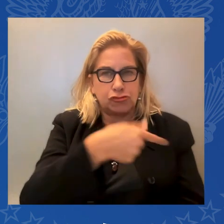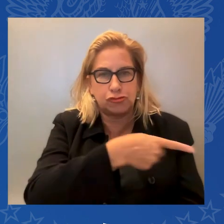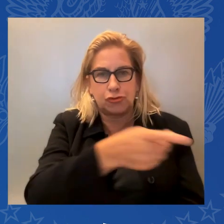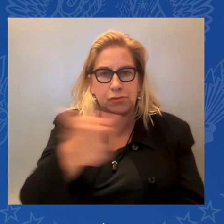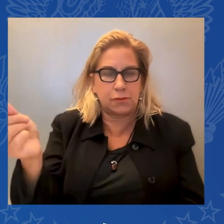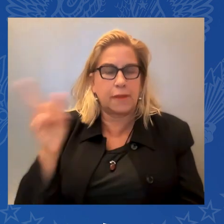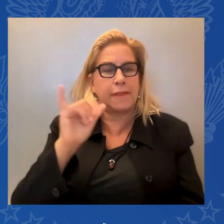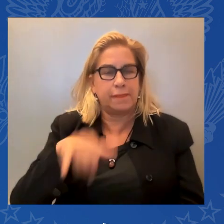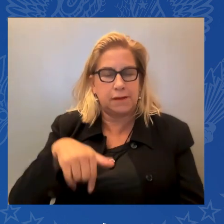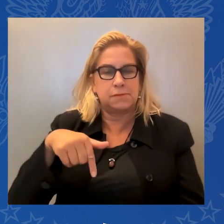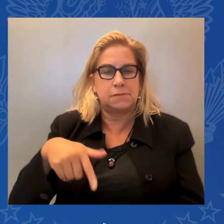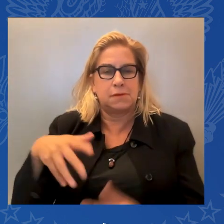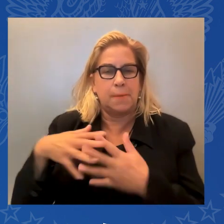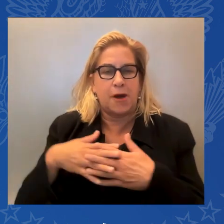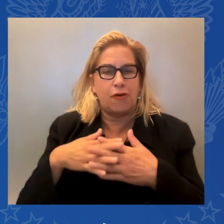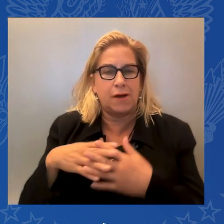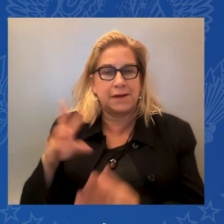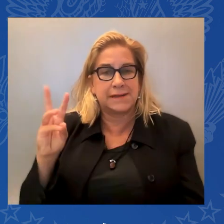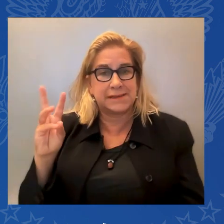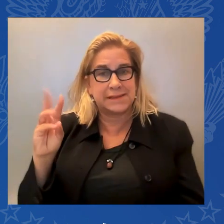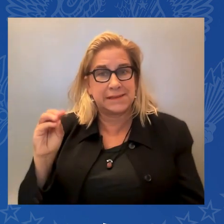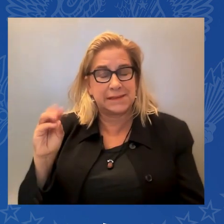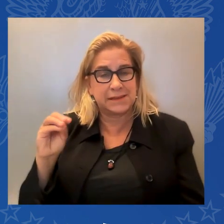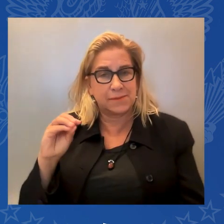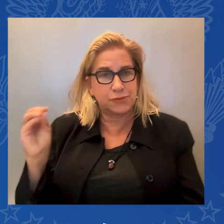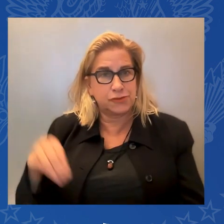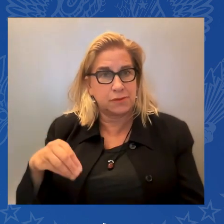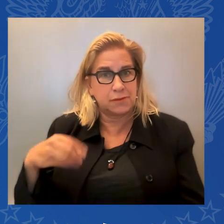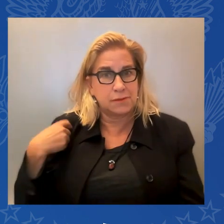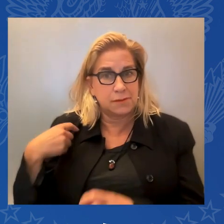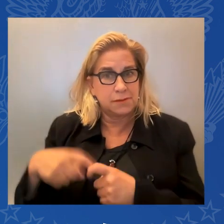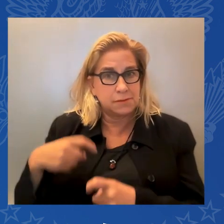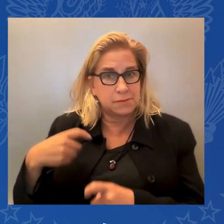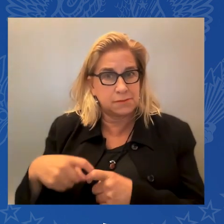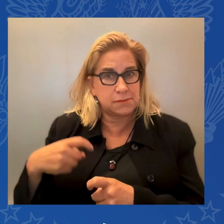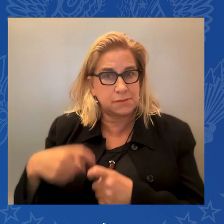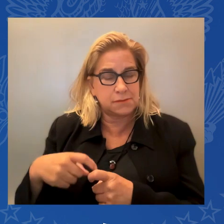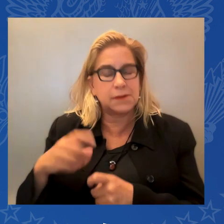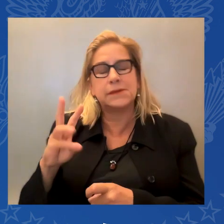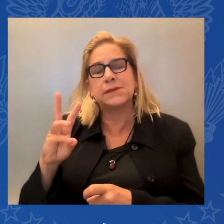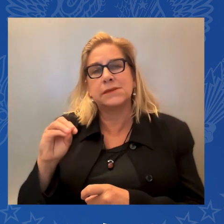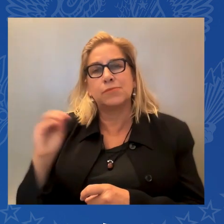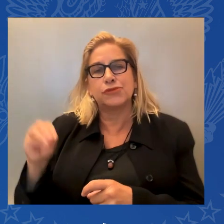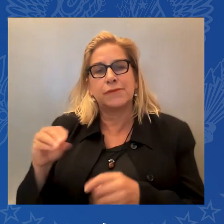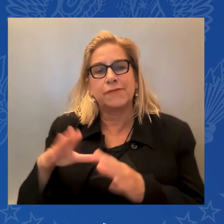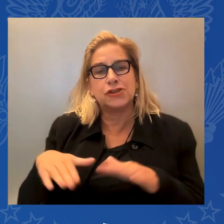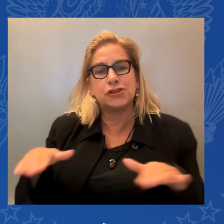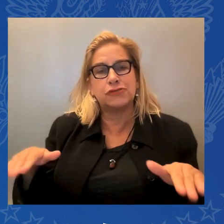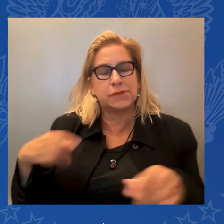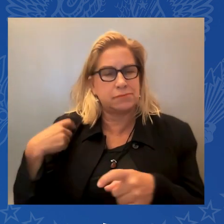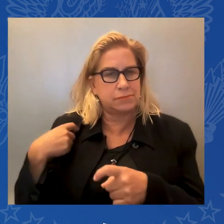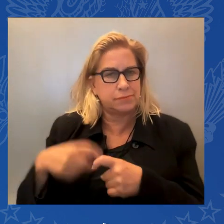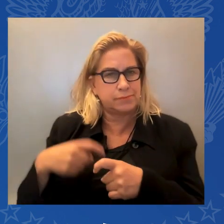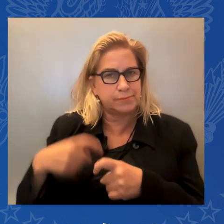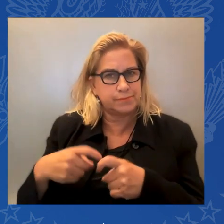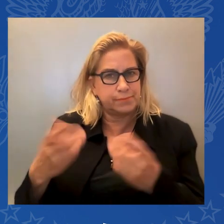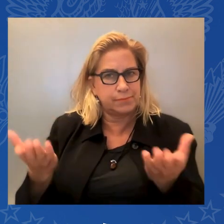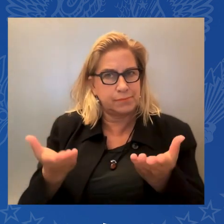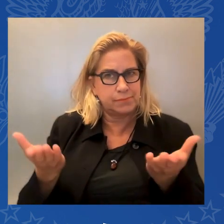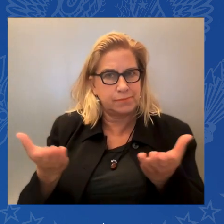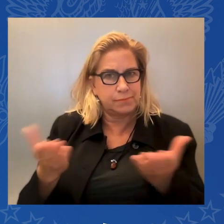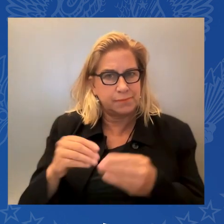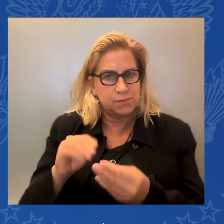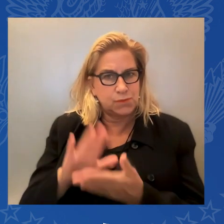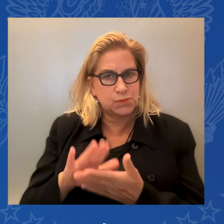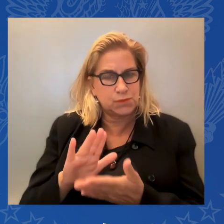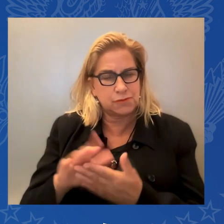of every single child who's in school today speak Spanish. Twenty-six